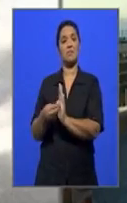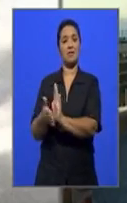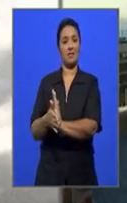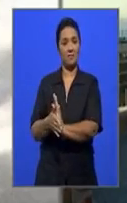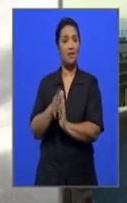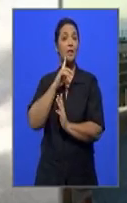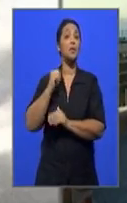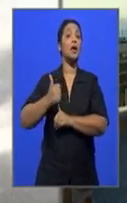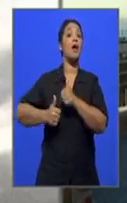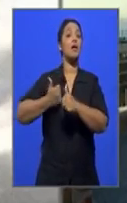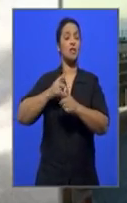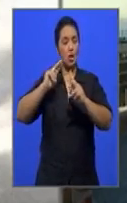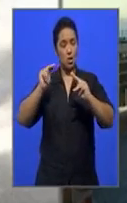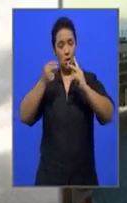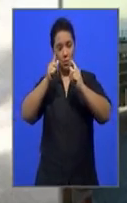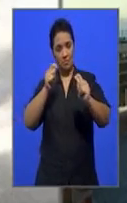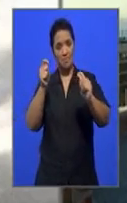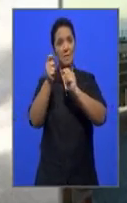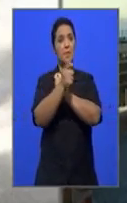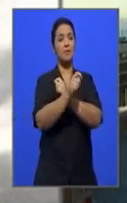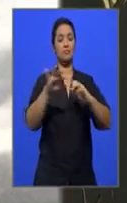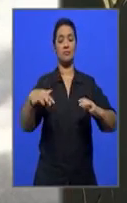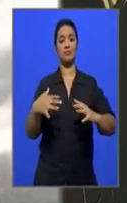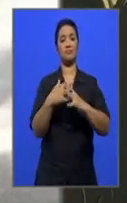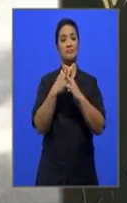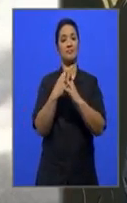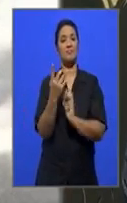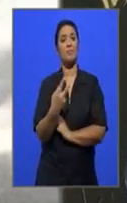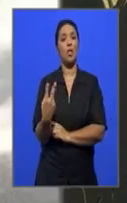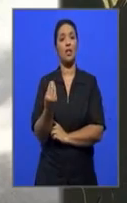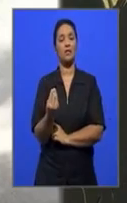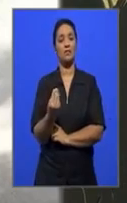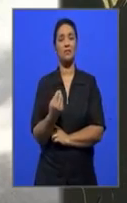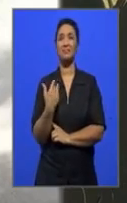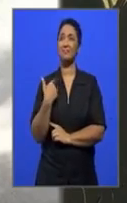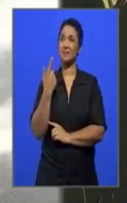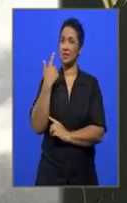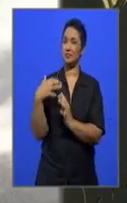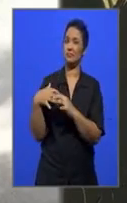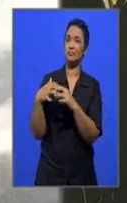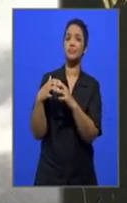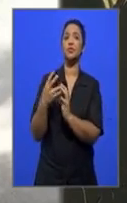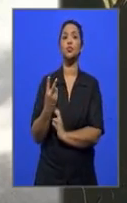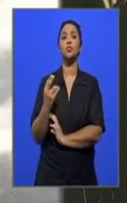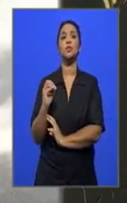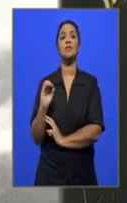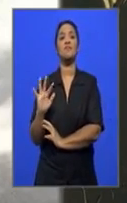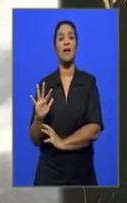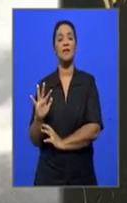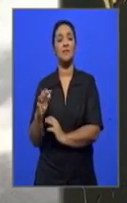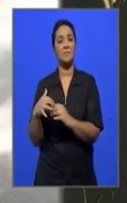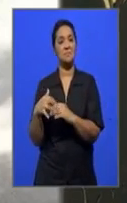tradition, but a new vision merges the elements of both. The company was formed about 2005 with the specific purpose of